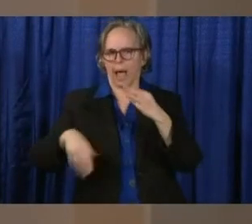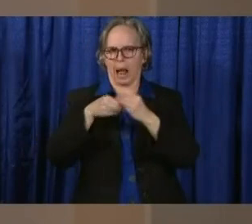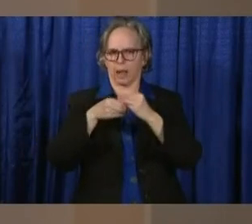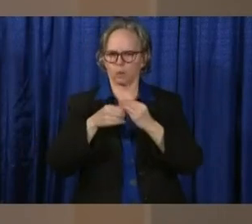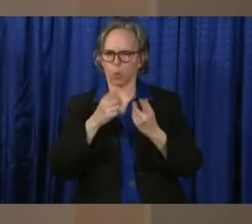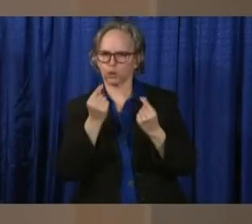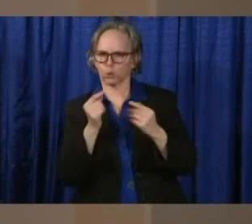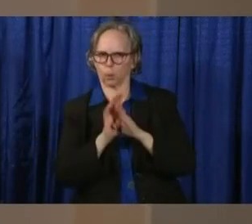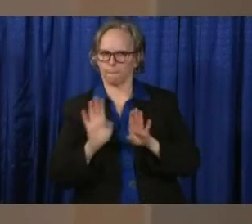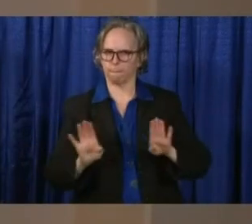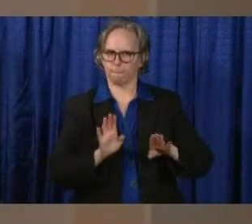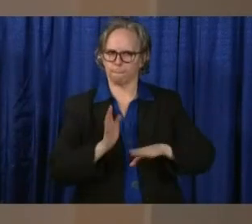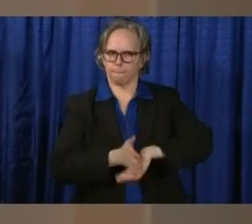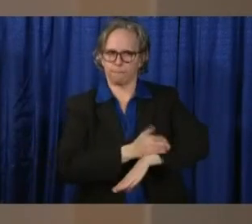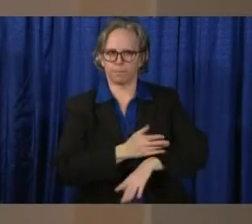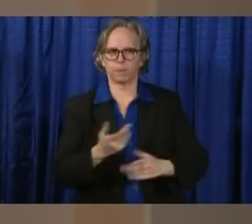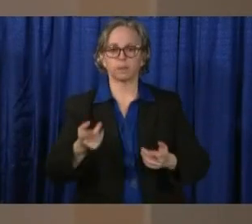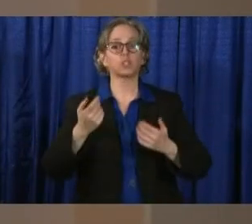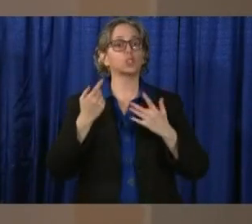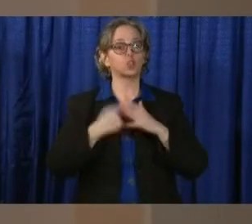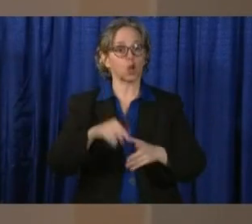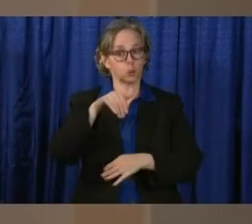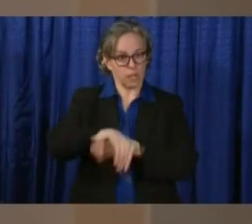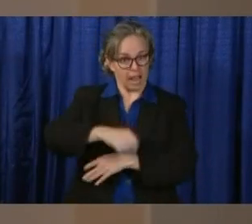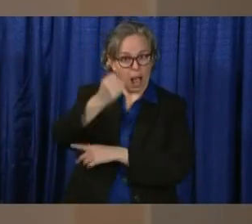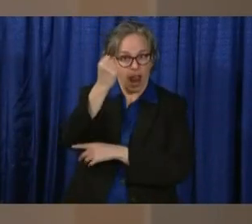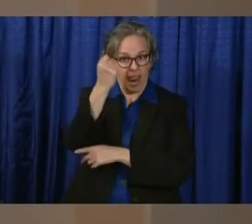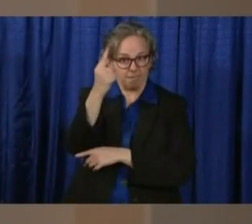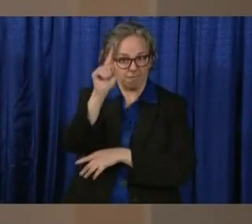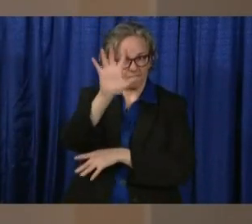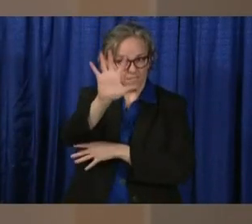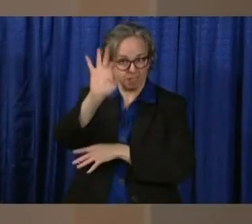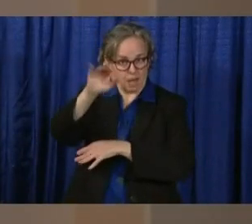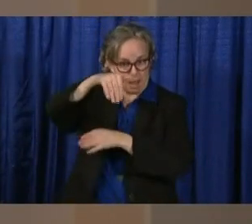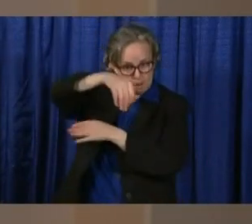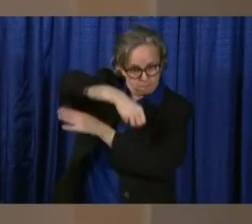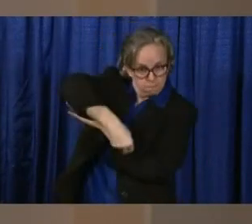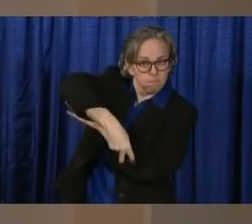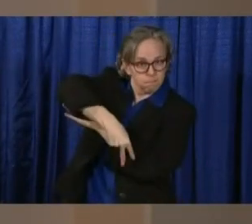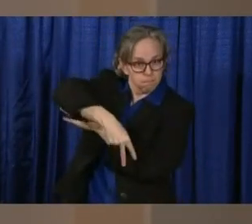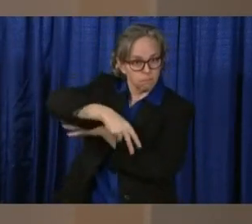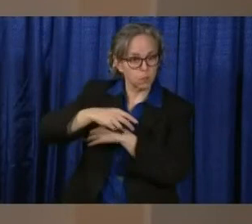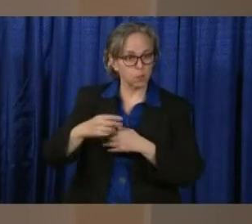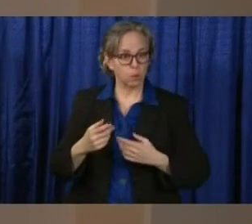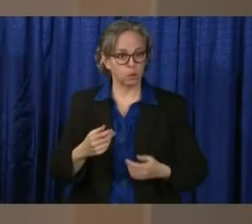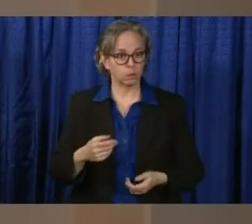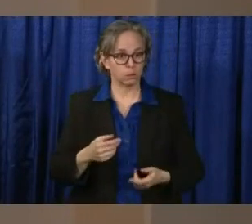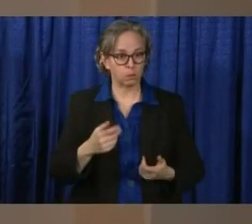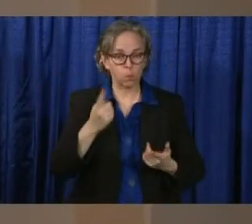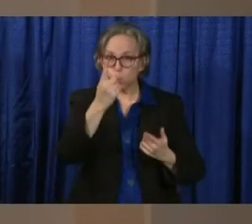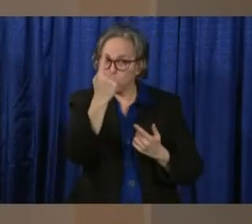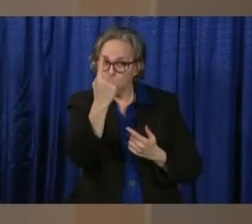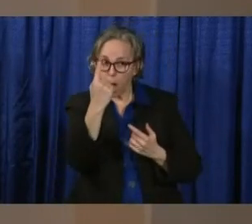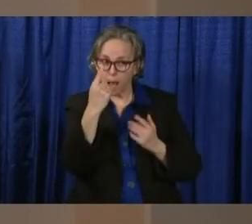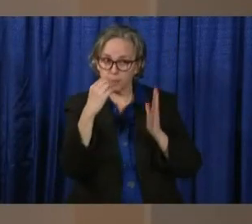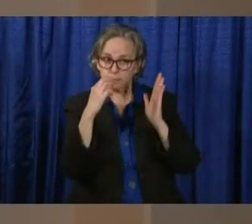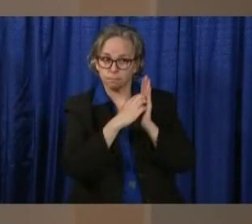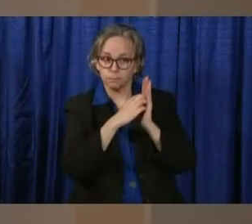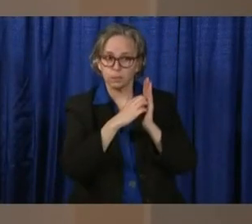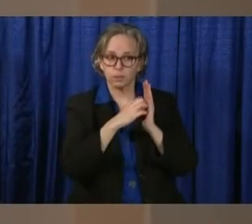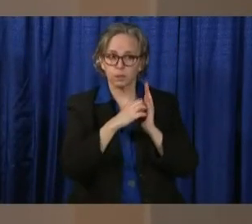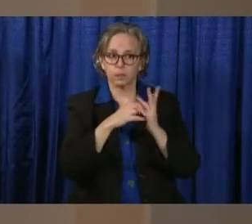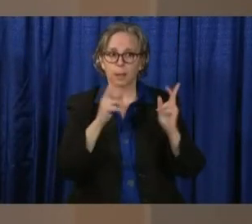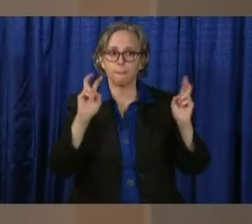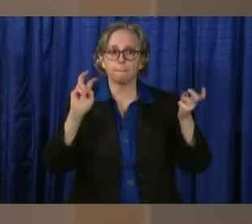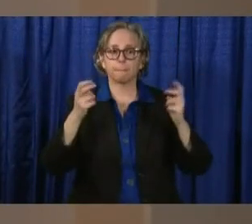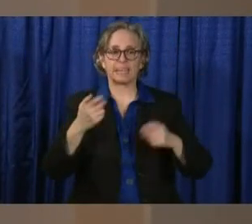tonight at 11-59. One of the pieces of that is the Dispute Resolution Commission. If you